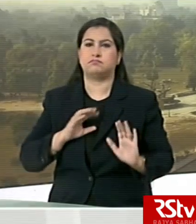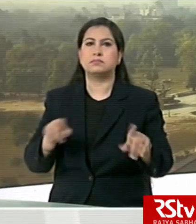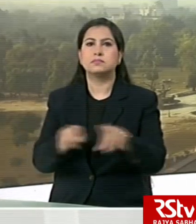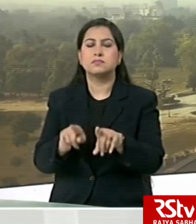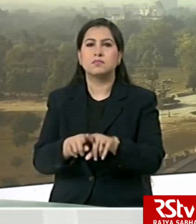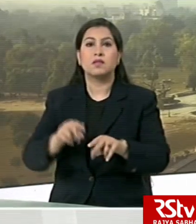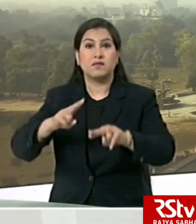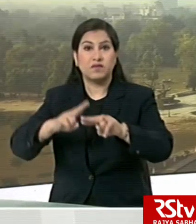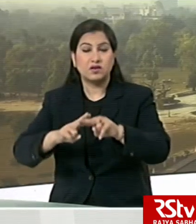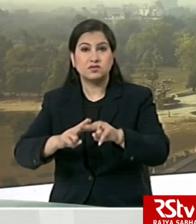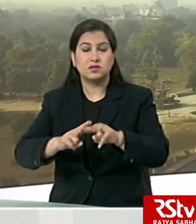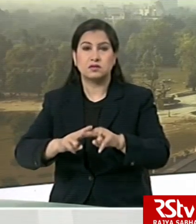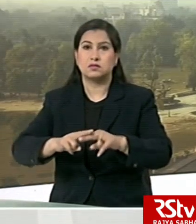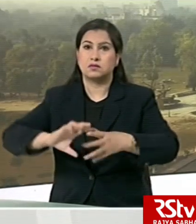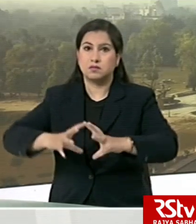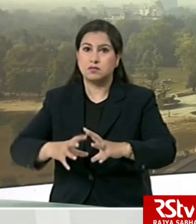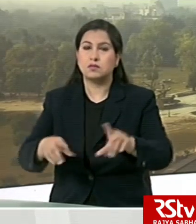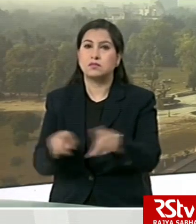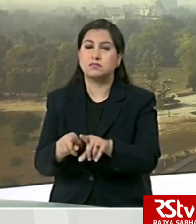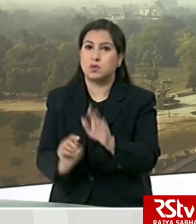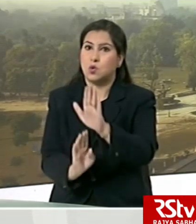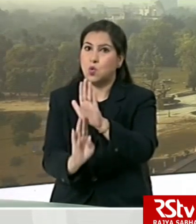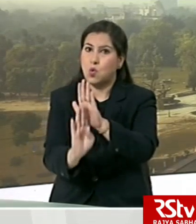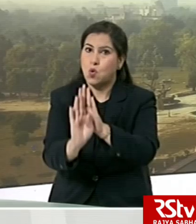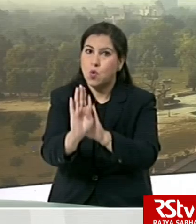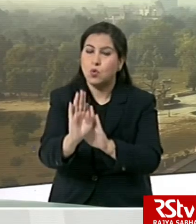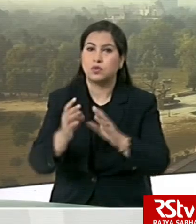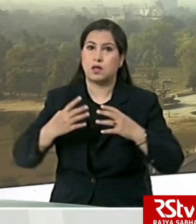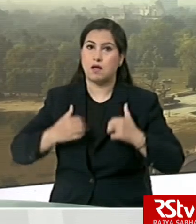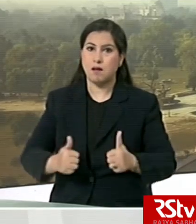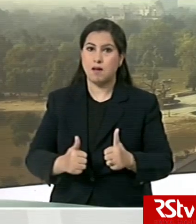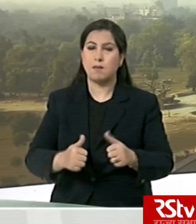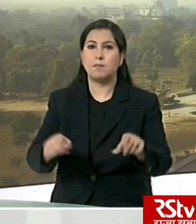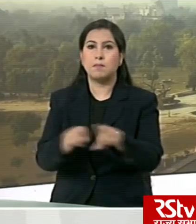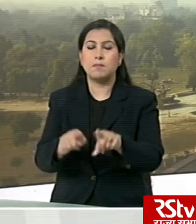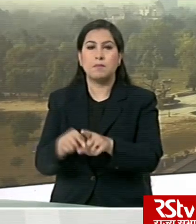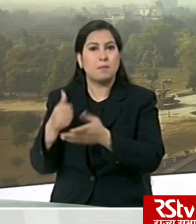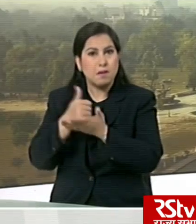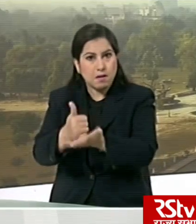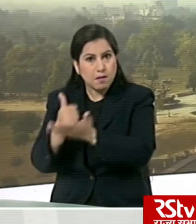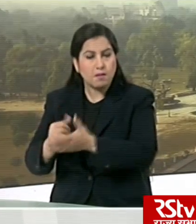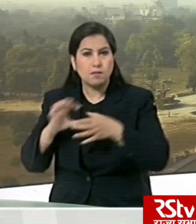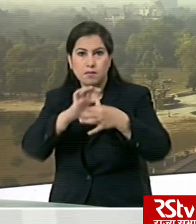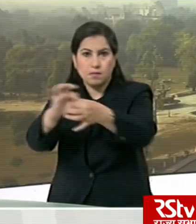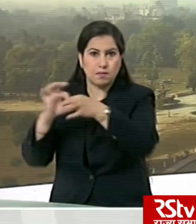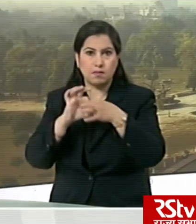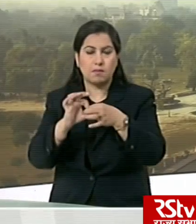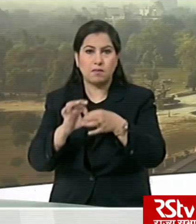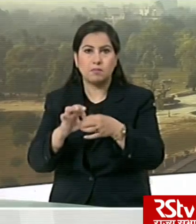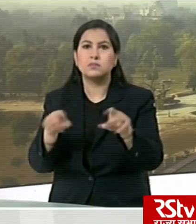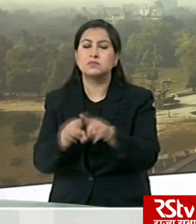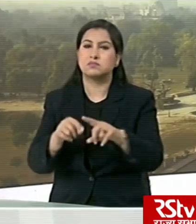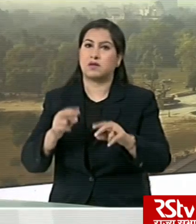preserving financial stability, also reviving growth, providing help to countries needing assistance, coordinating on the public health